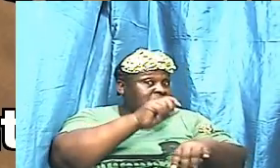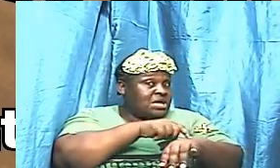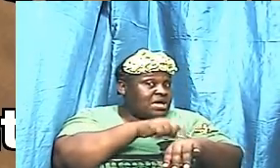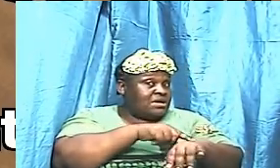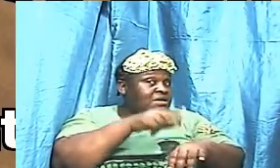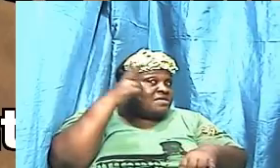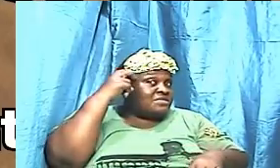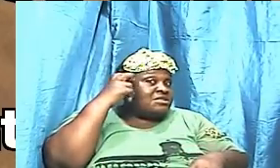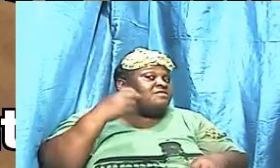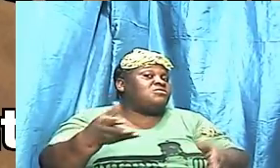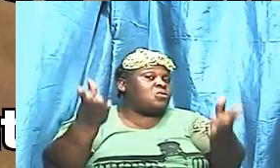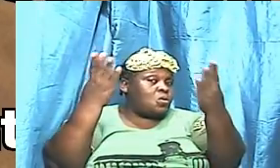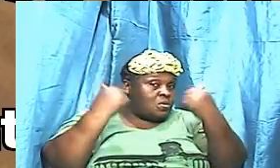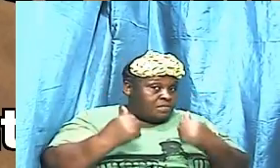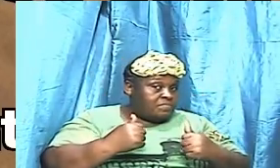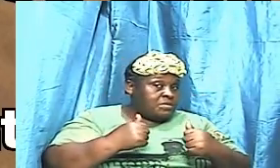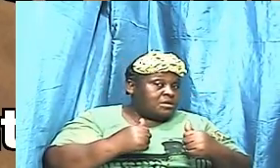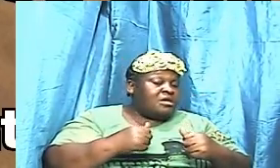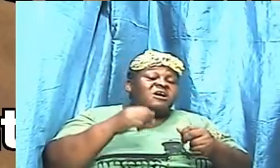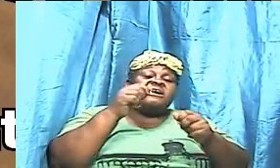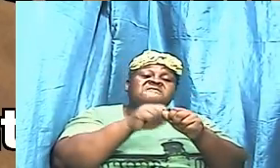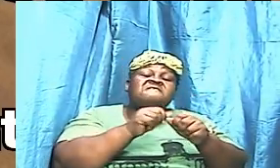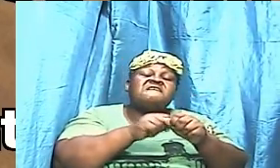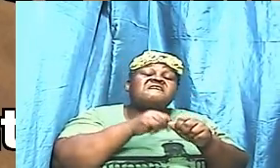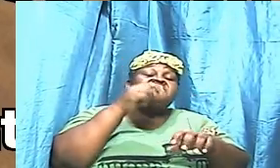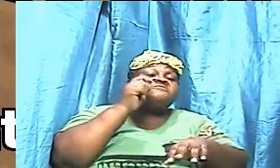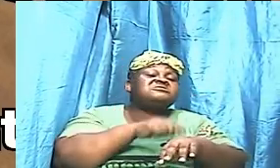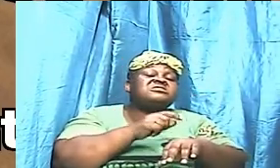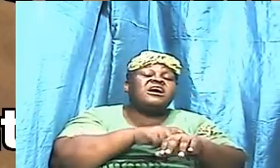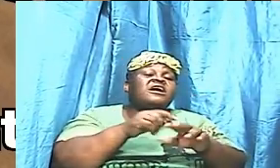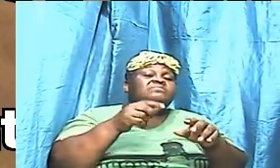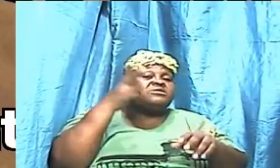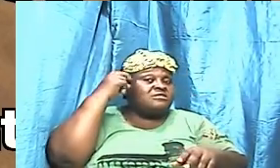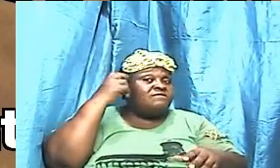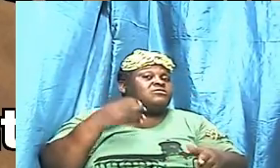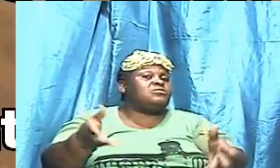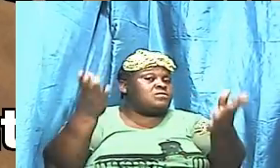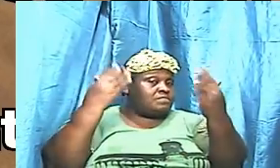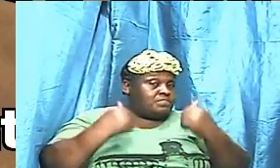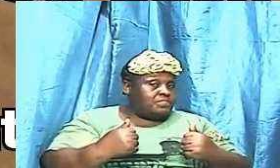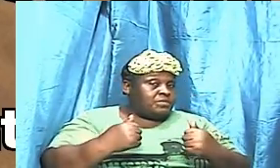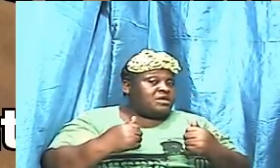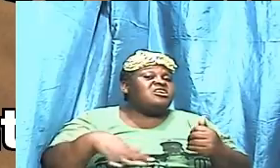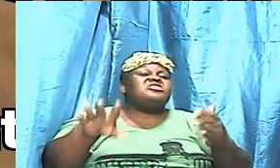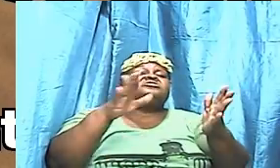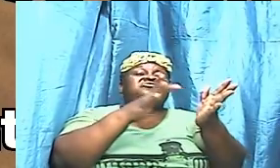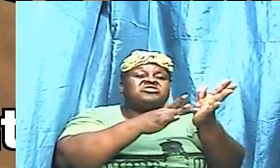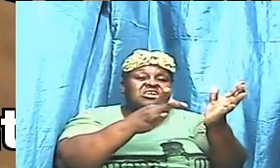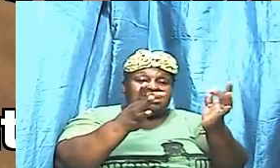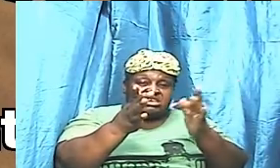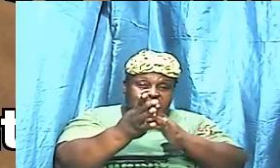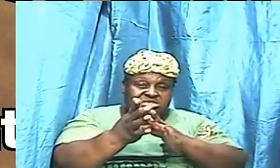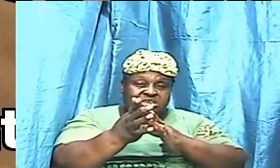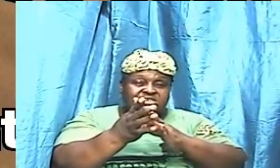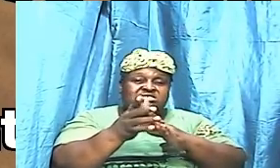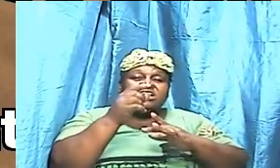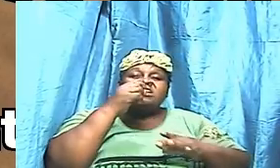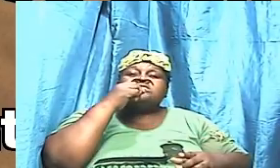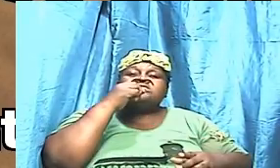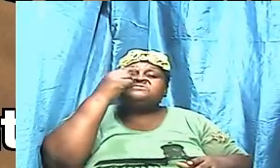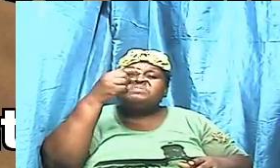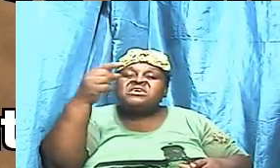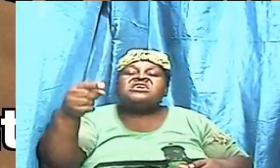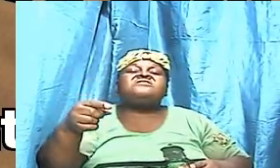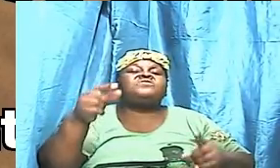adversary came and every time that he came Jesus responded it